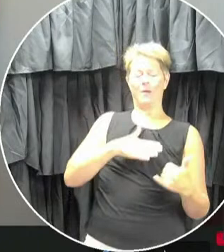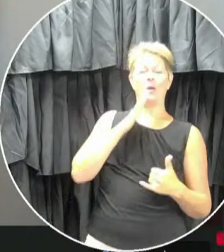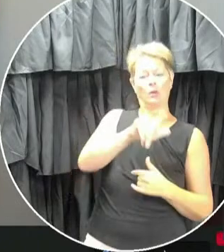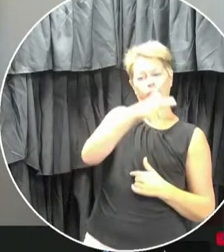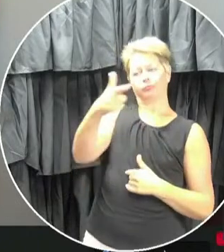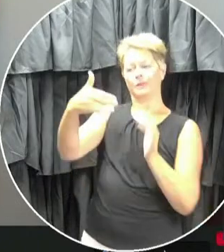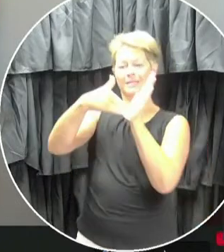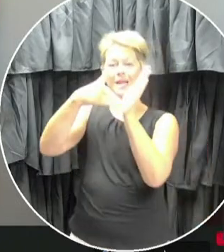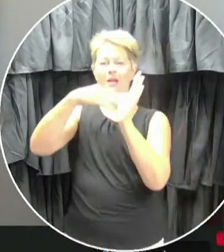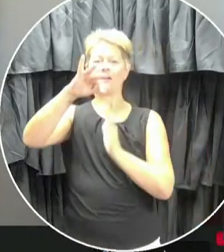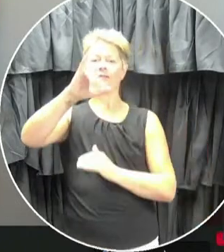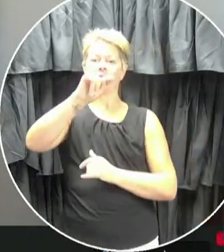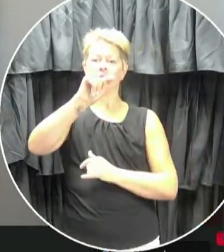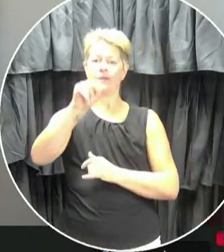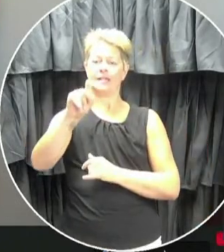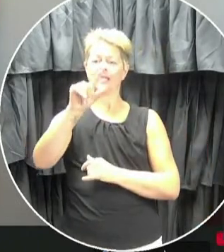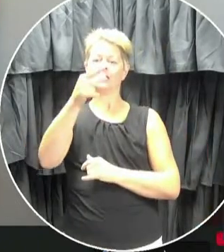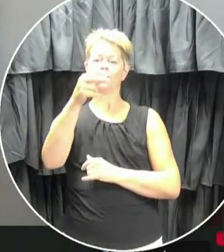Fitzgerald.